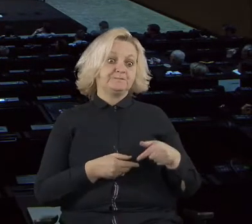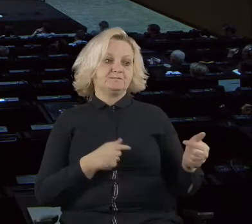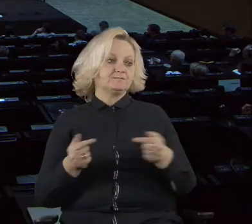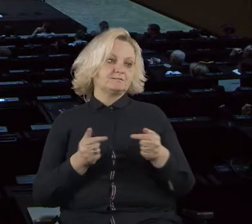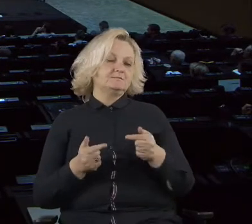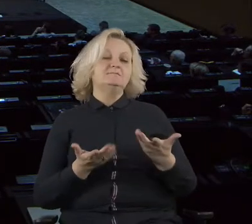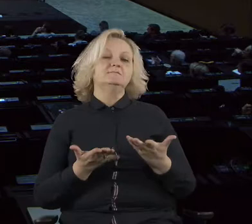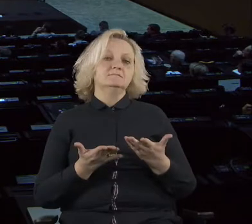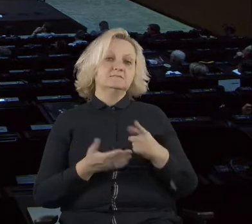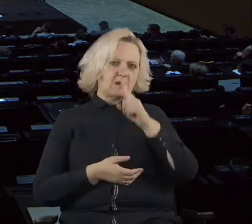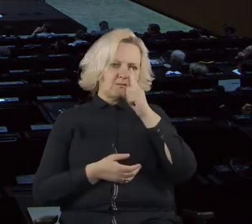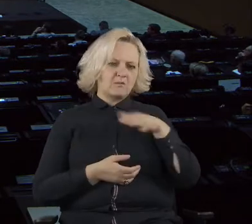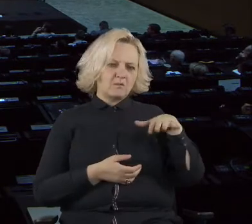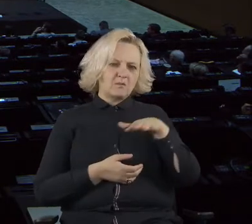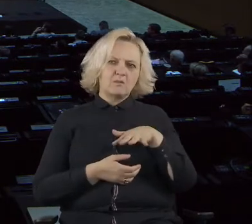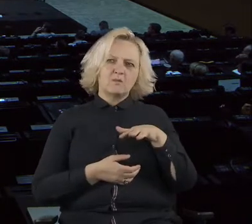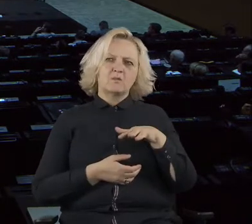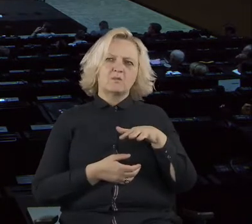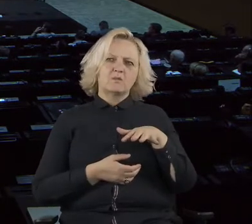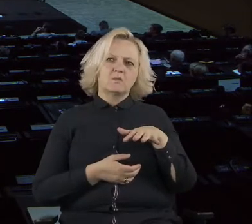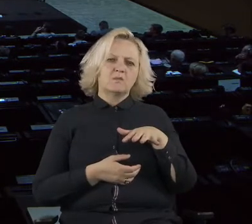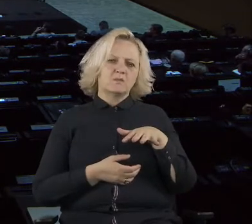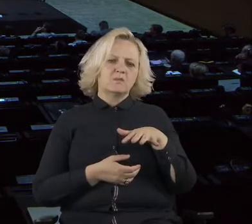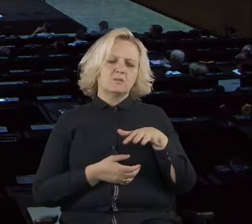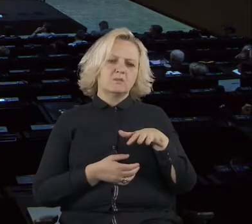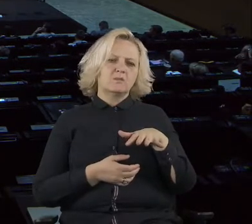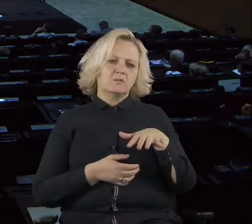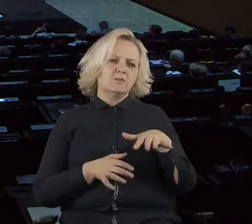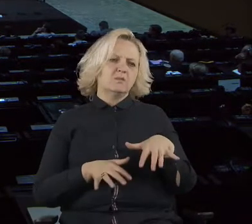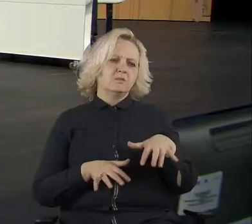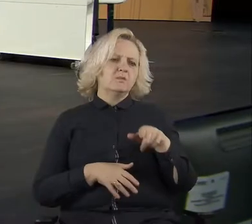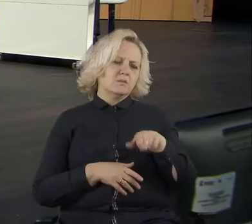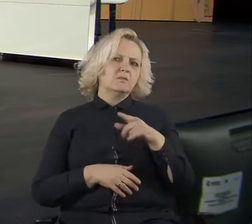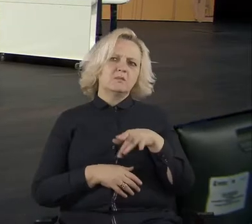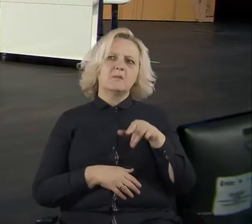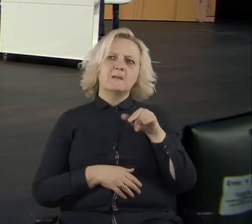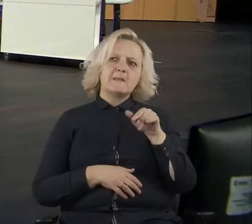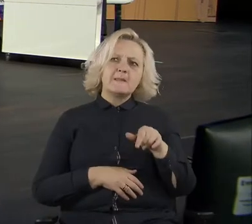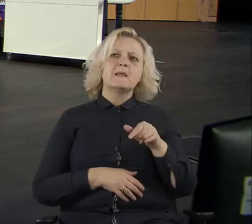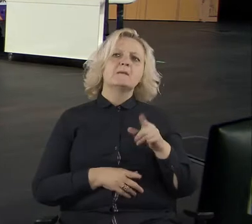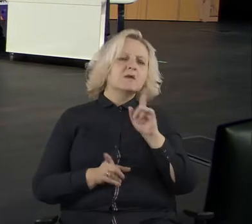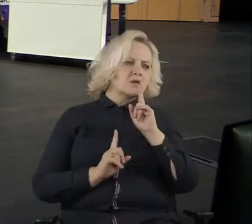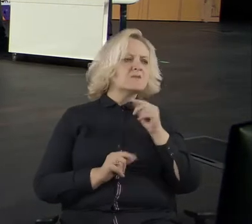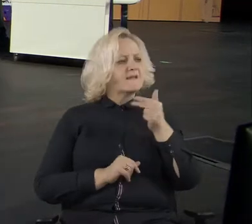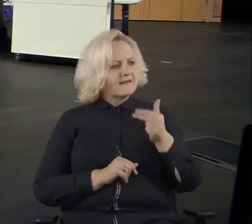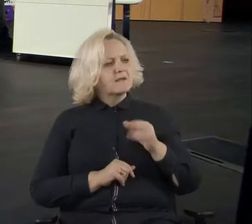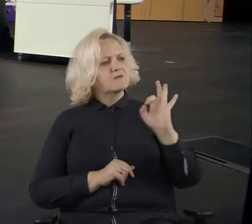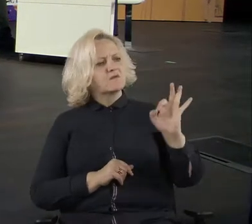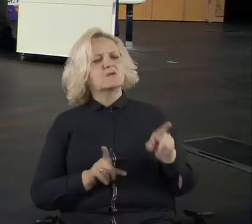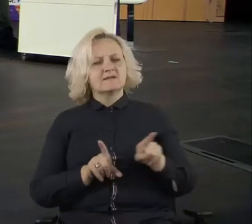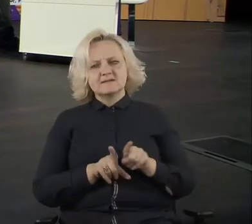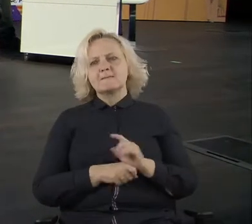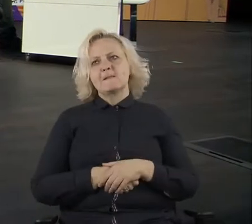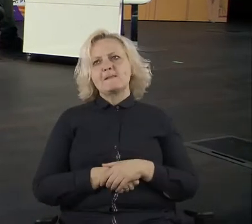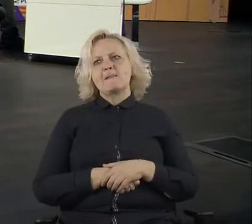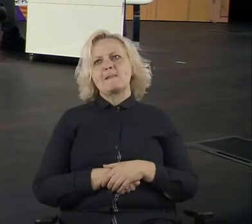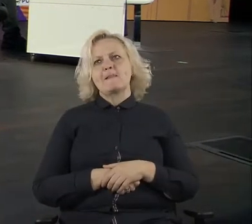the, to the, to these questions and to the things that you are going to, to mention probably. Uh, maybe not the question, what is the meaning of